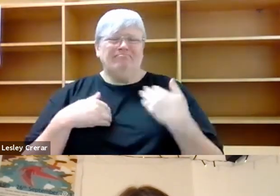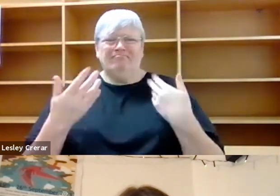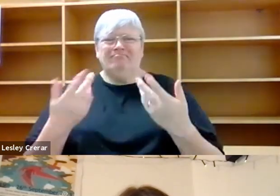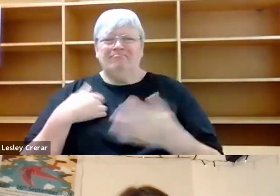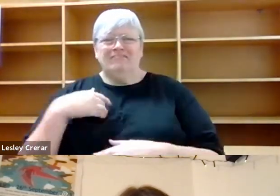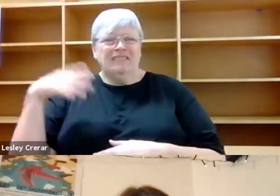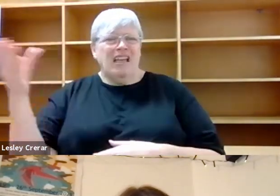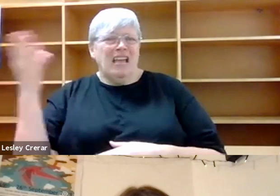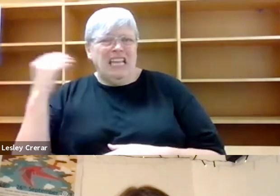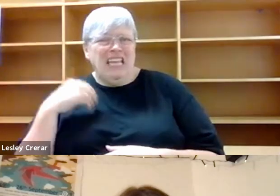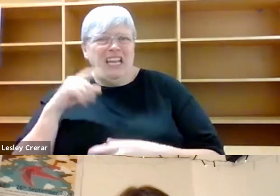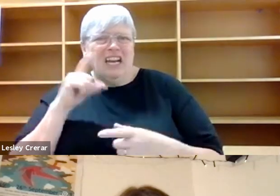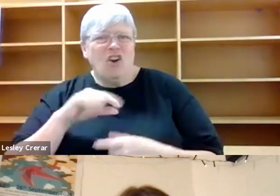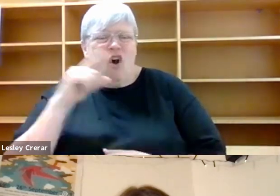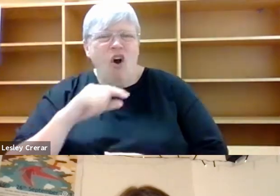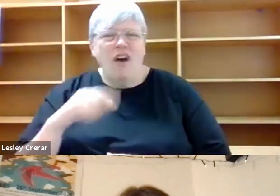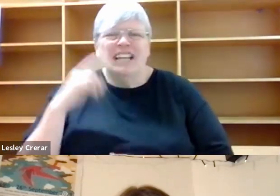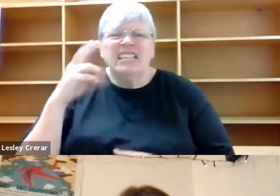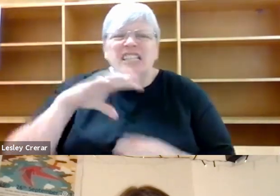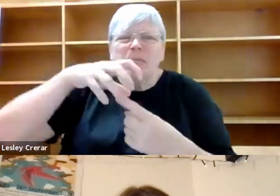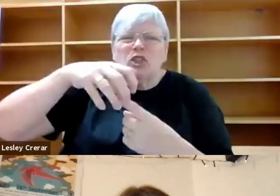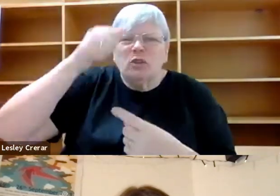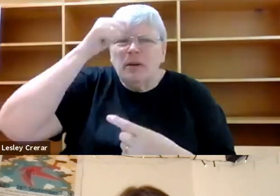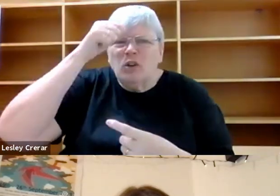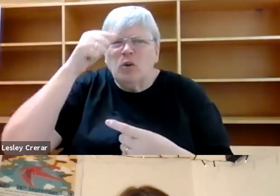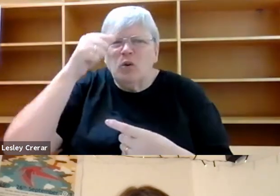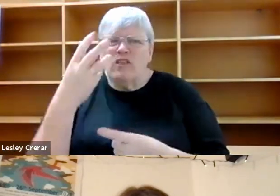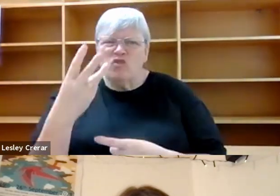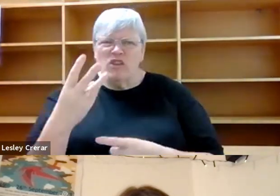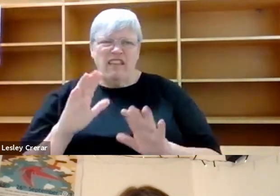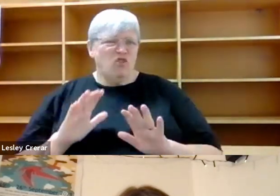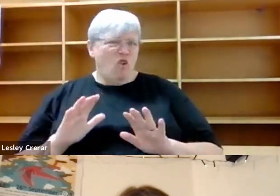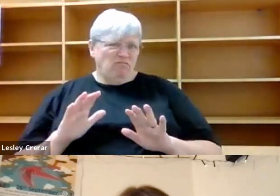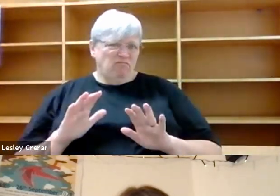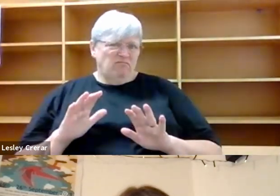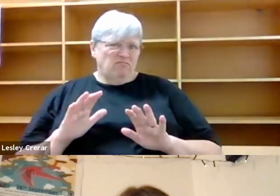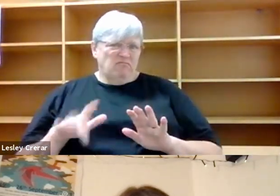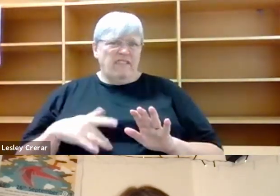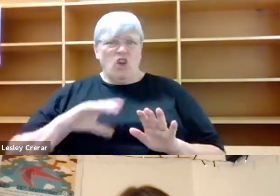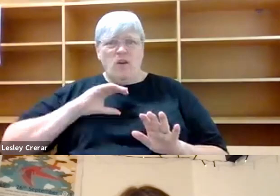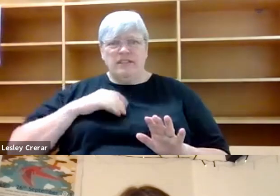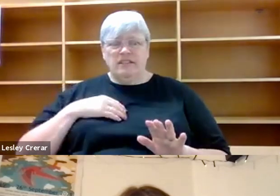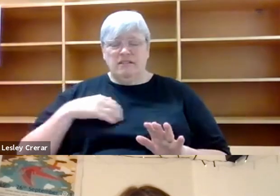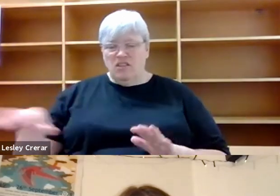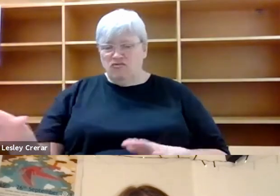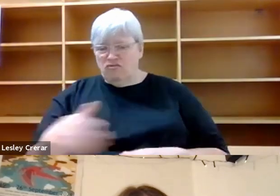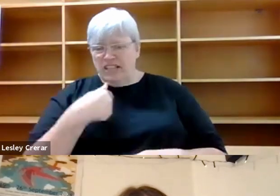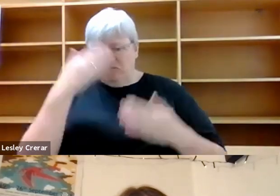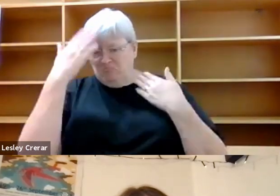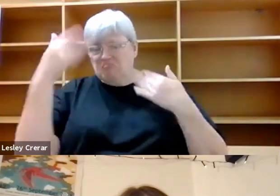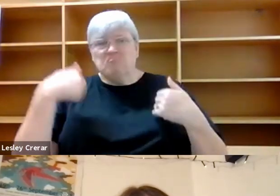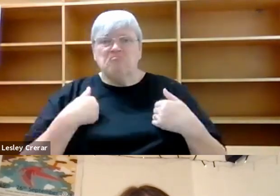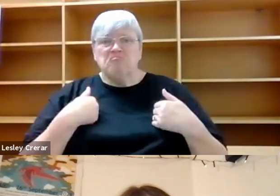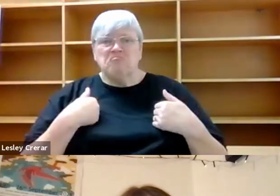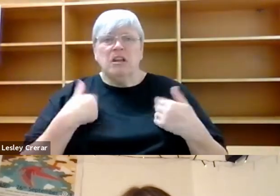or like I see a mushroom. I know about three kinds of mushrooms that provide for confident picking and the rest I'm like, oh no, no, thank you. So,